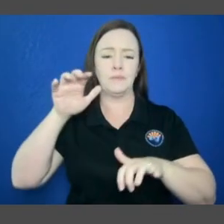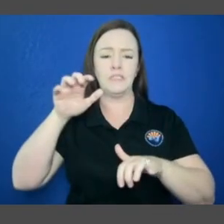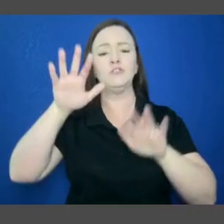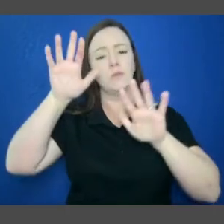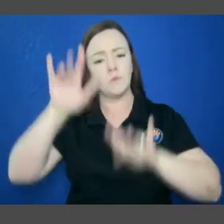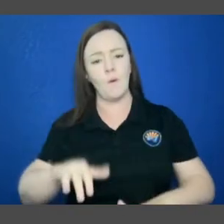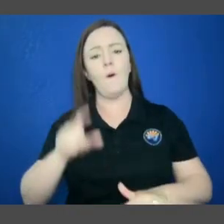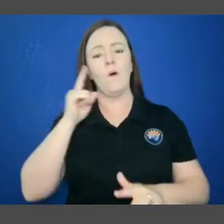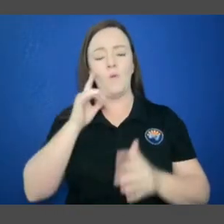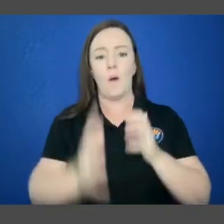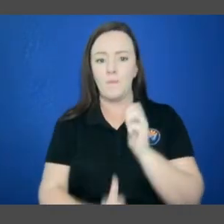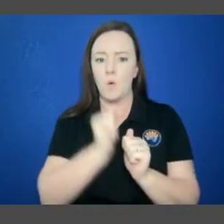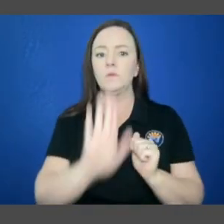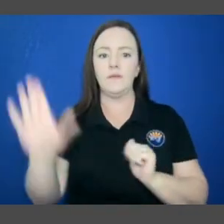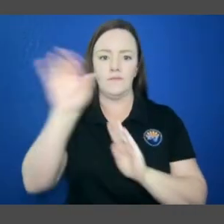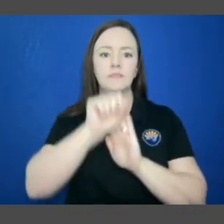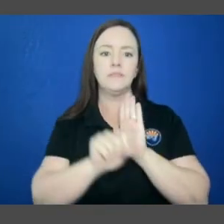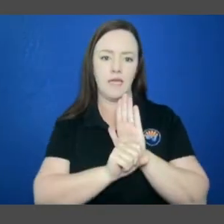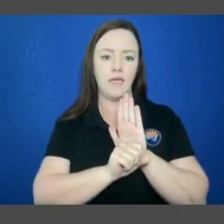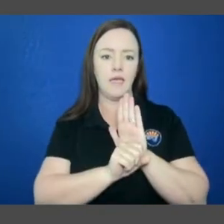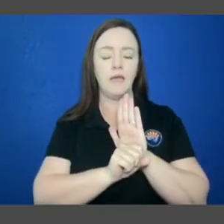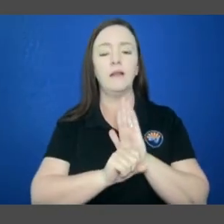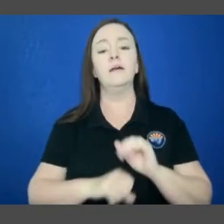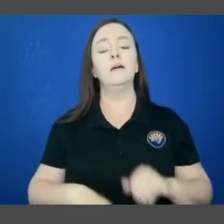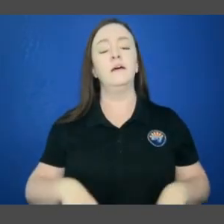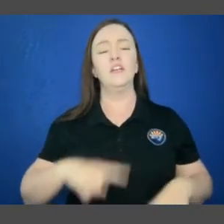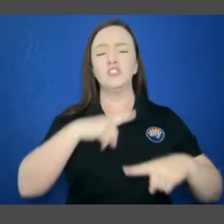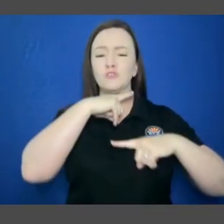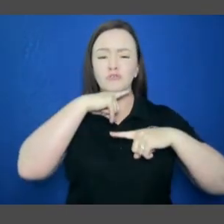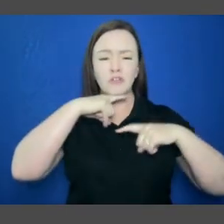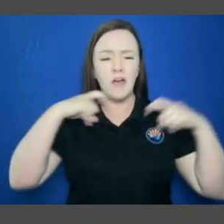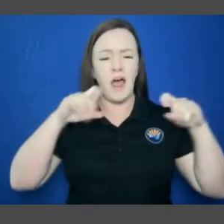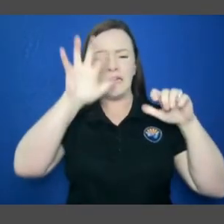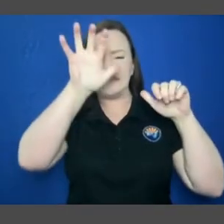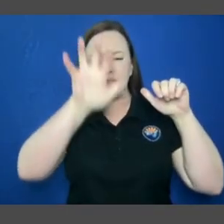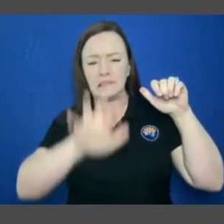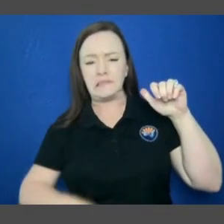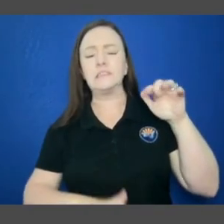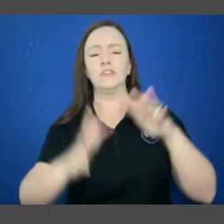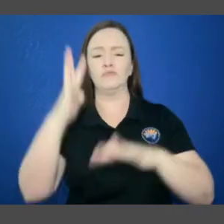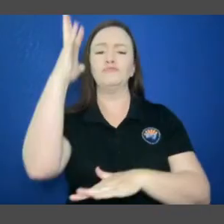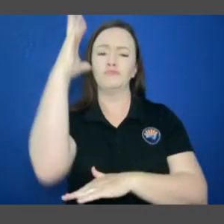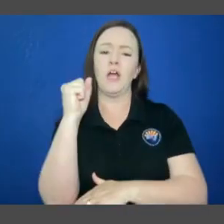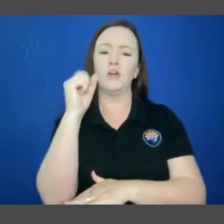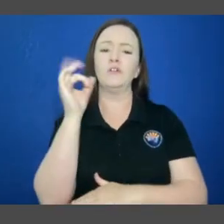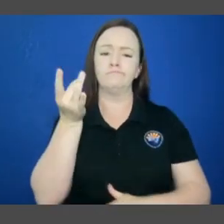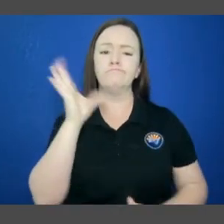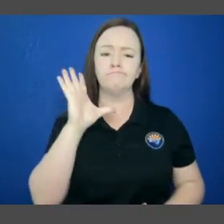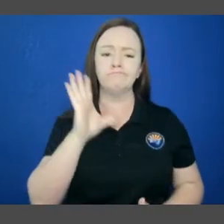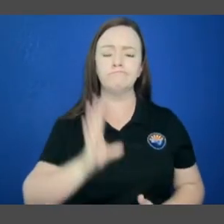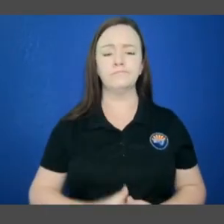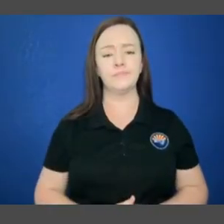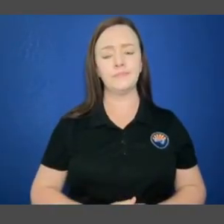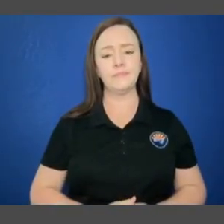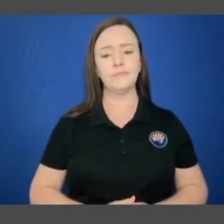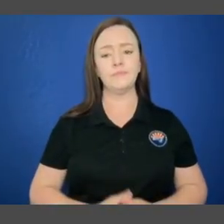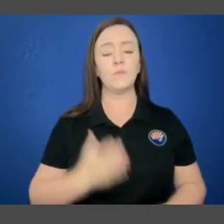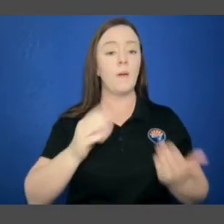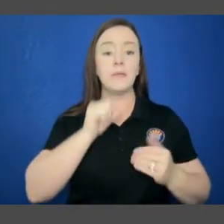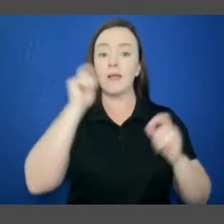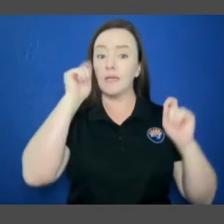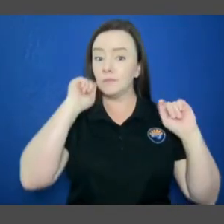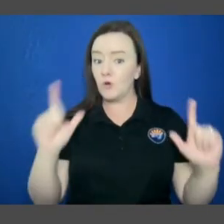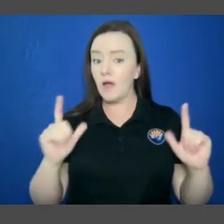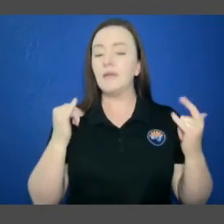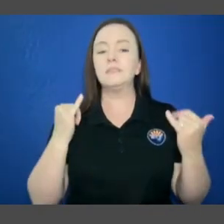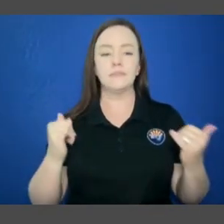much of the state, leading to record dryness in many locations. Probably by no surprise, all of